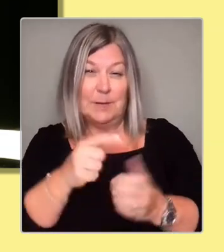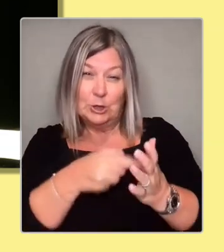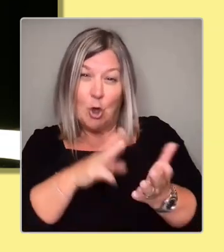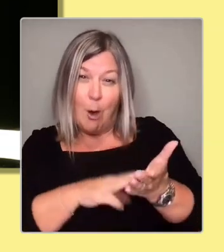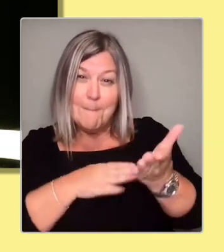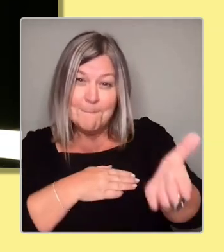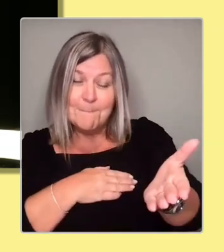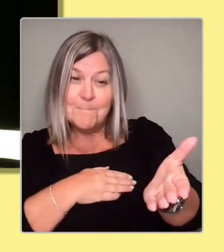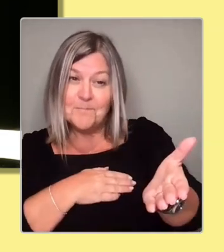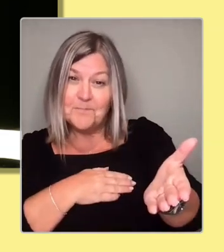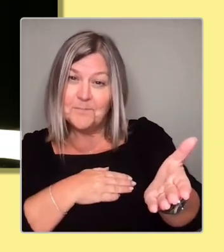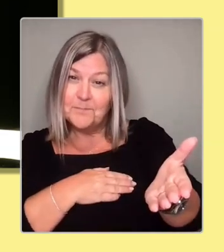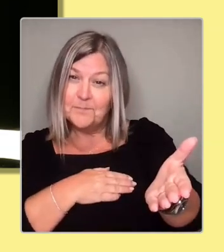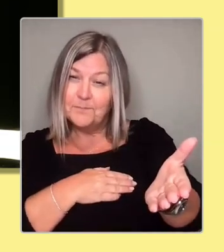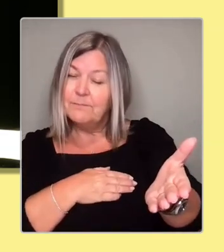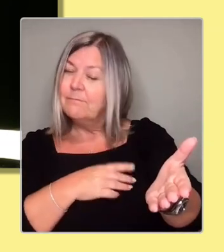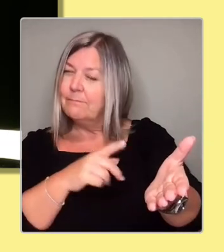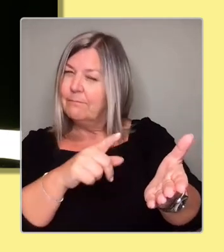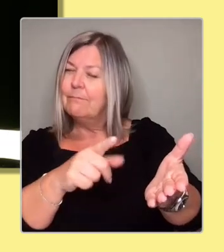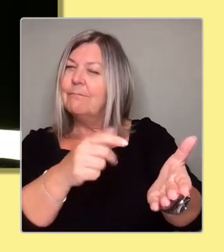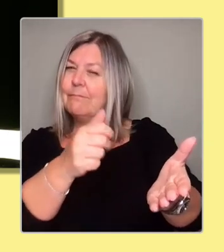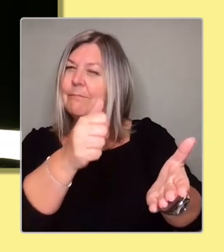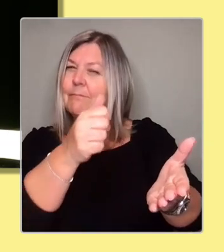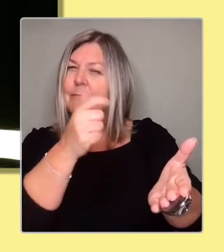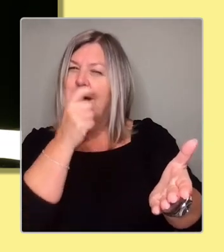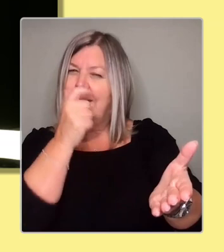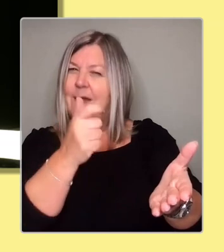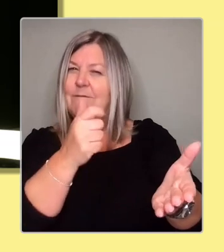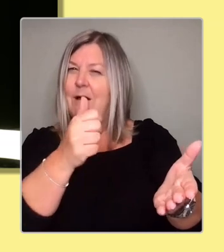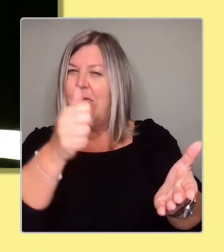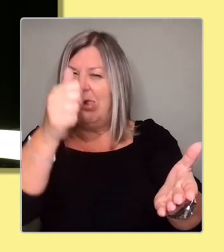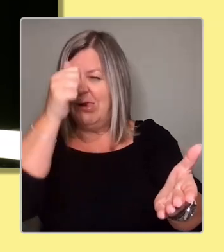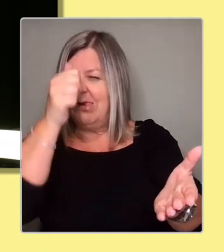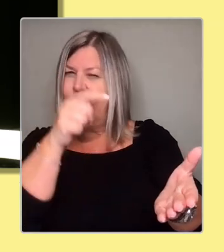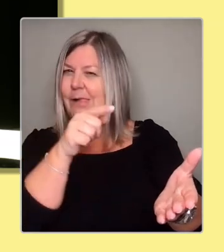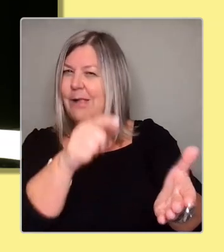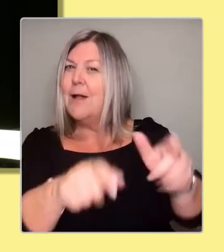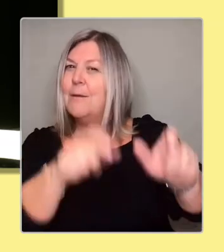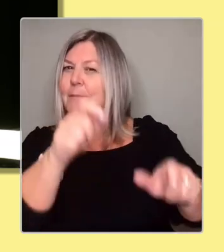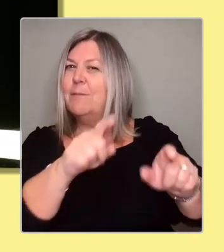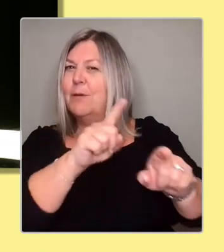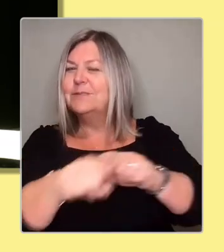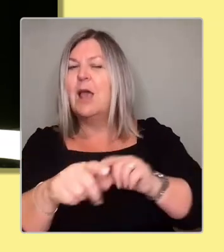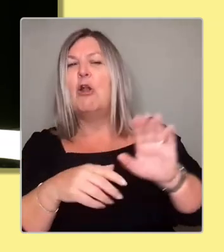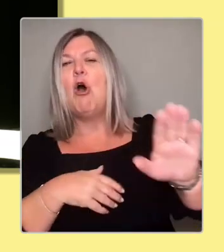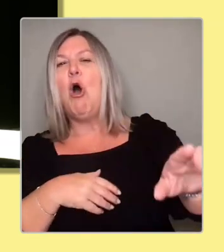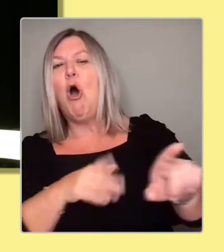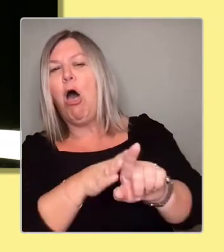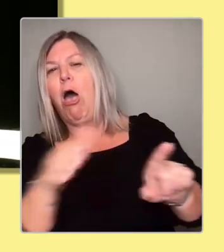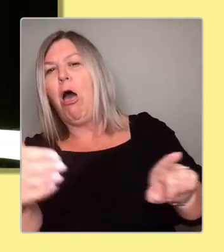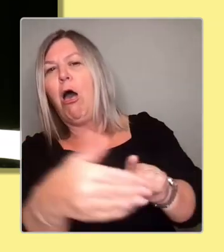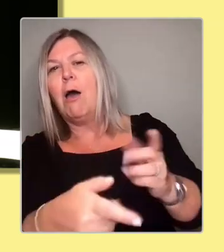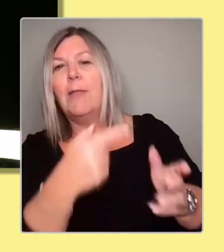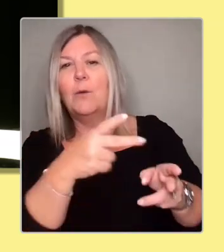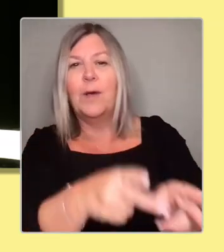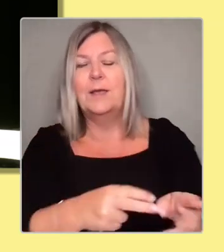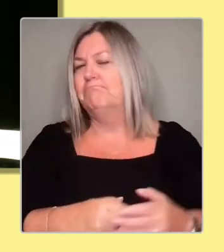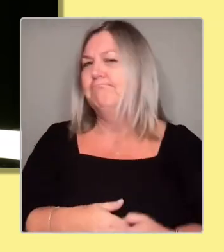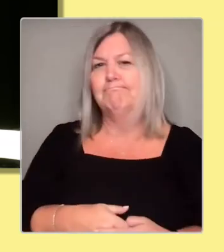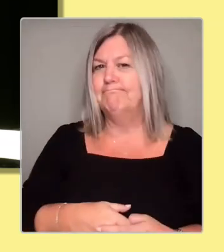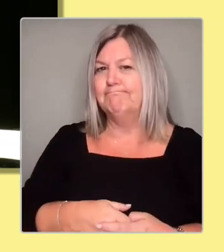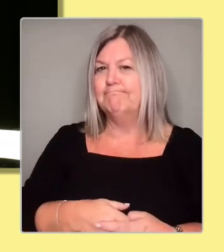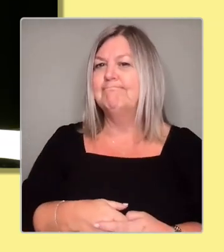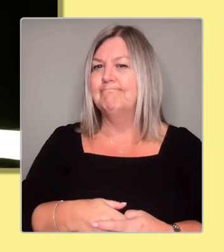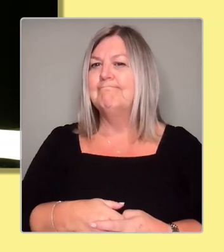because there ain't one. If there was us three wouldn't be sitting on this stage debating with you. The First Minister, Nicola Sturgeon,